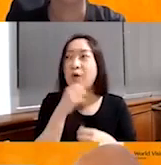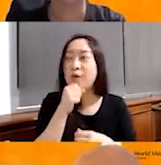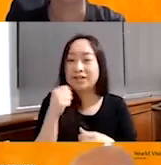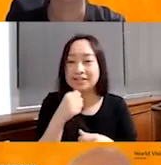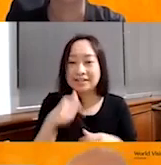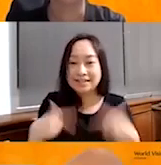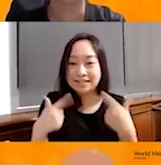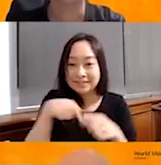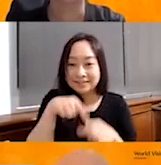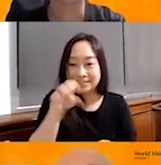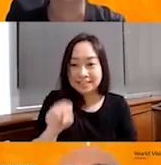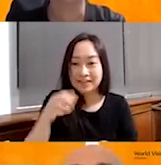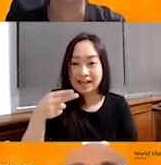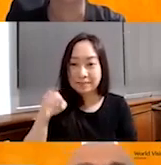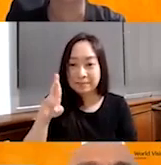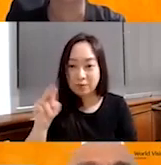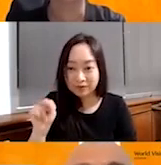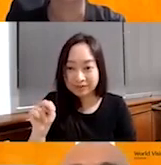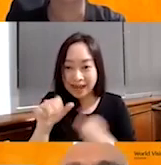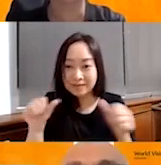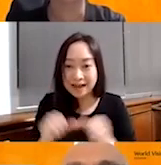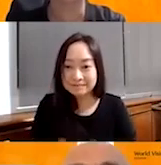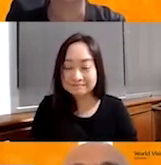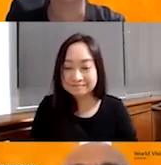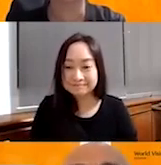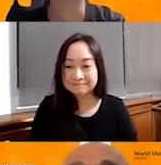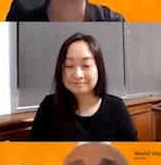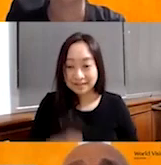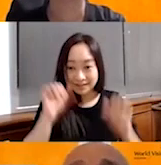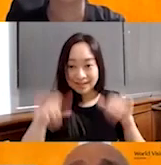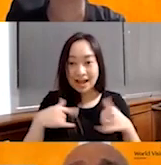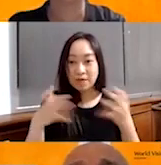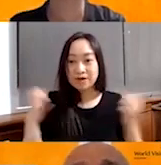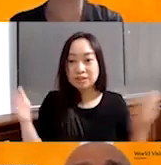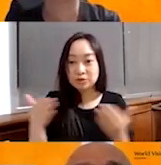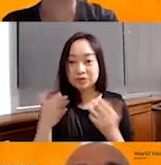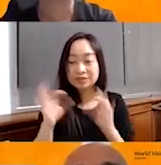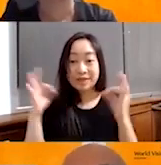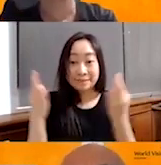South Hebron area. I would like to introduce the family of Lin.